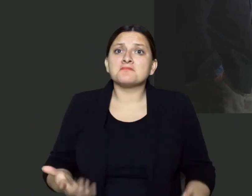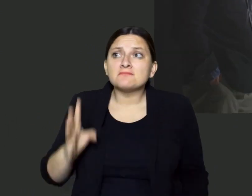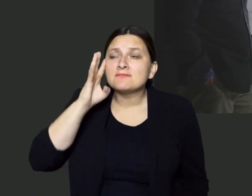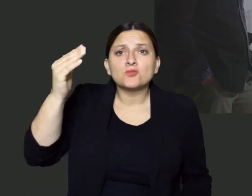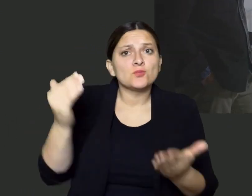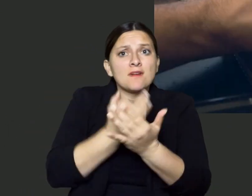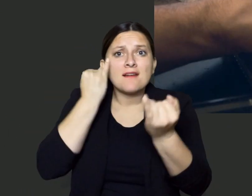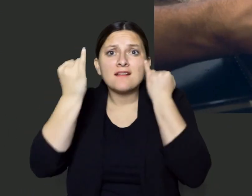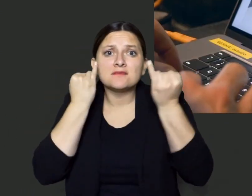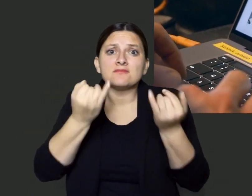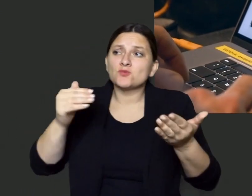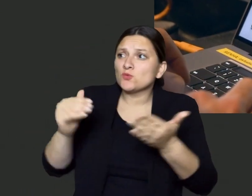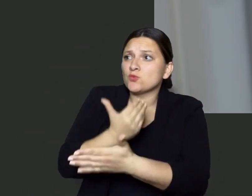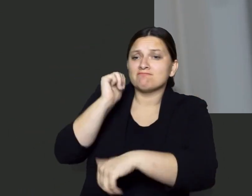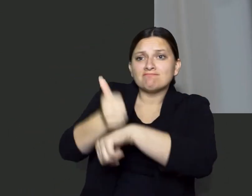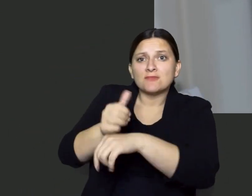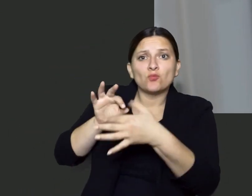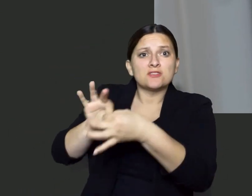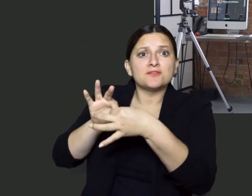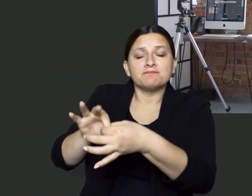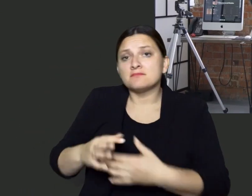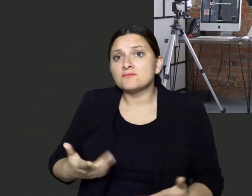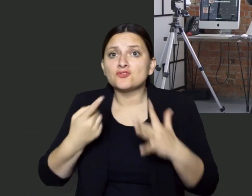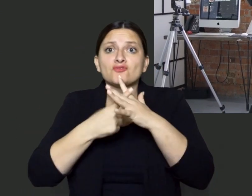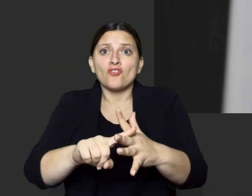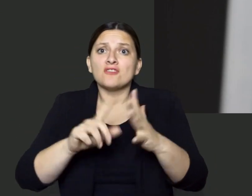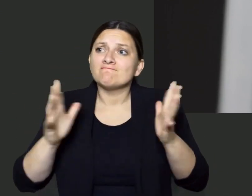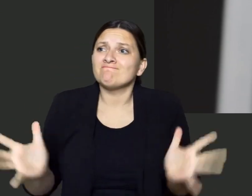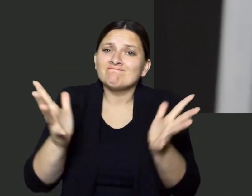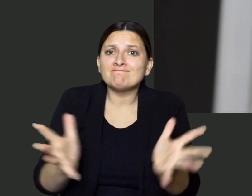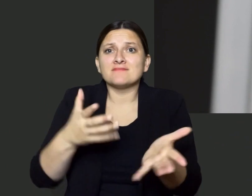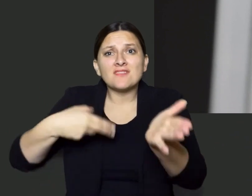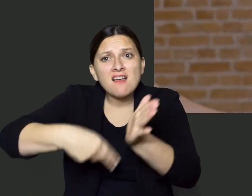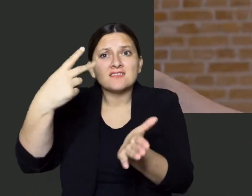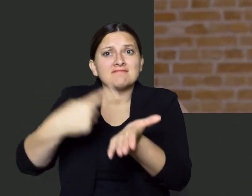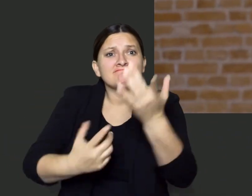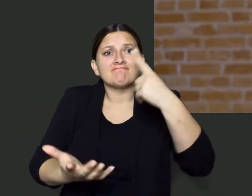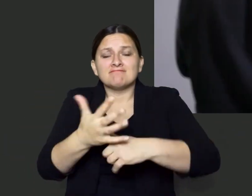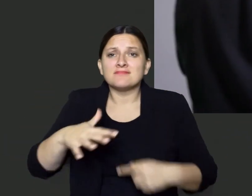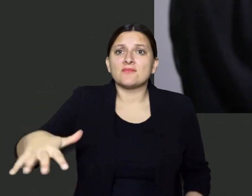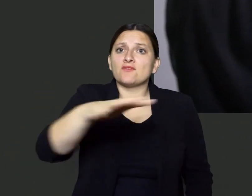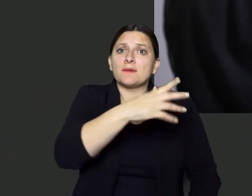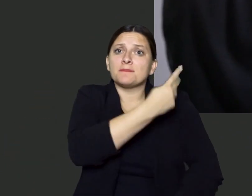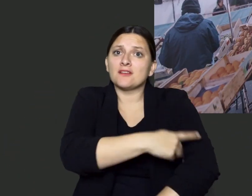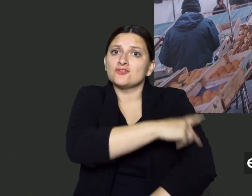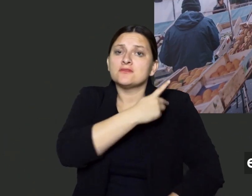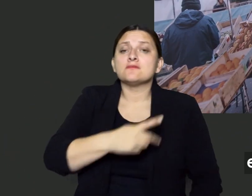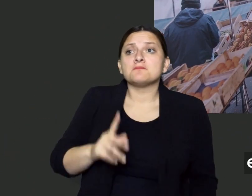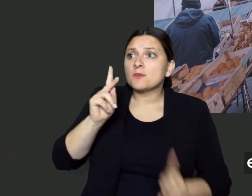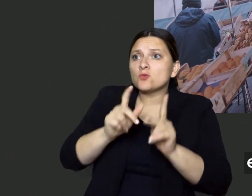fresh ideas. Build new relationships. And spark frank discussions between patients and practitioners,